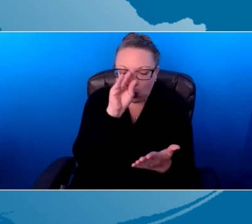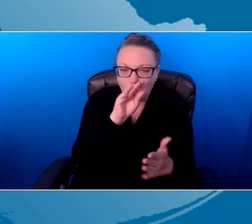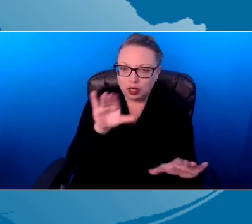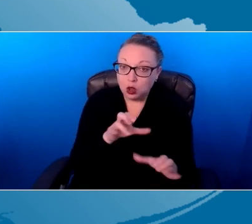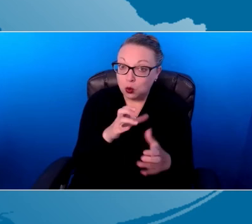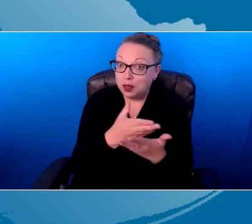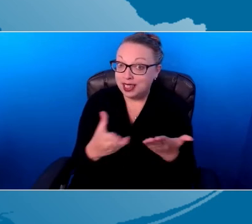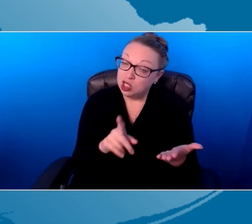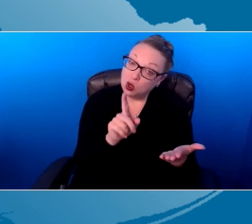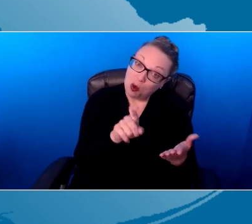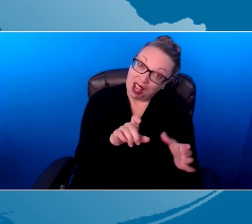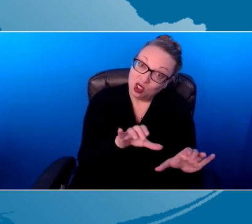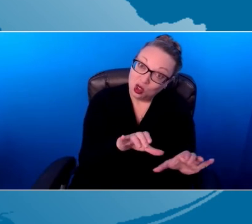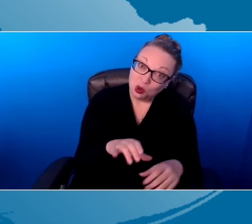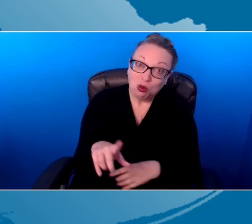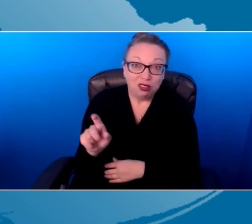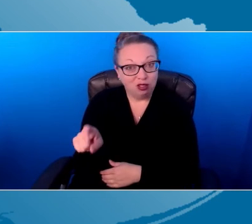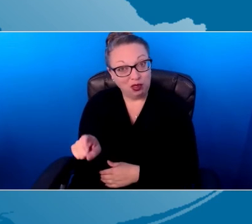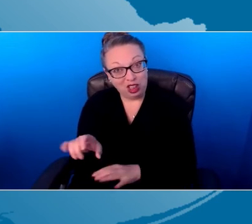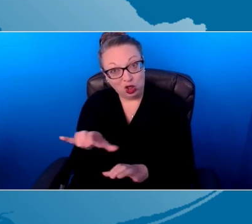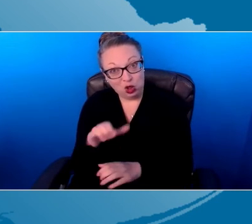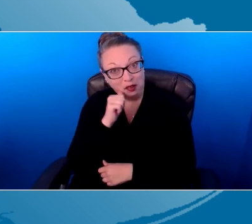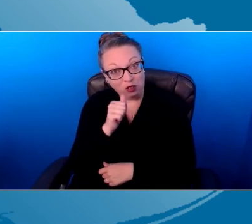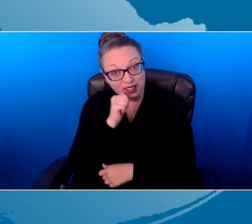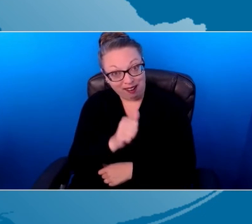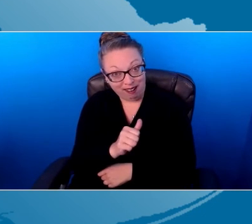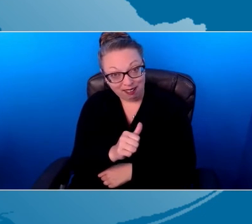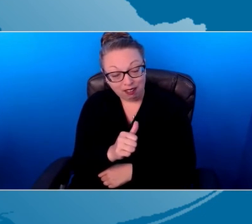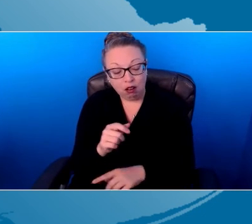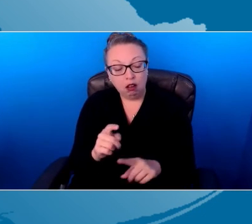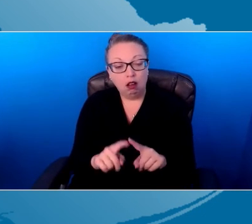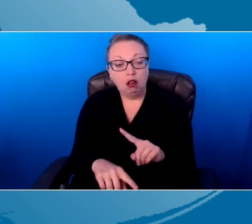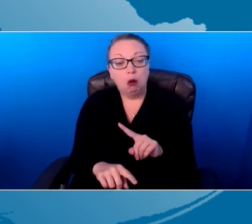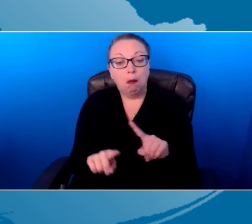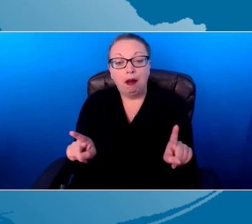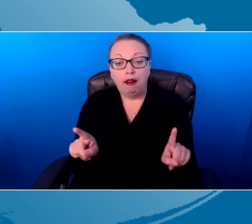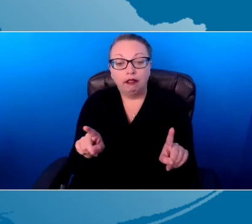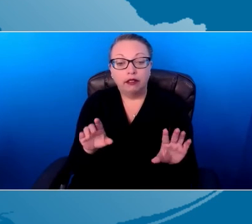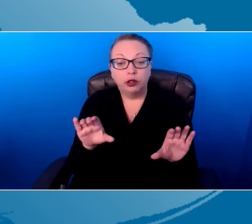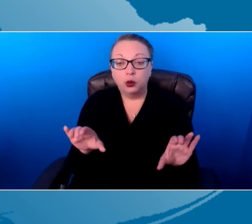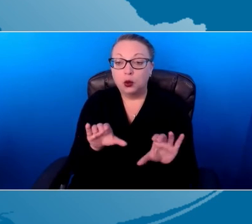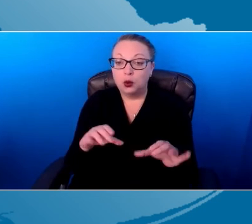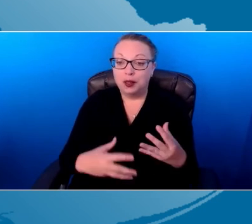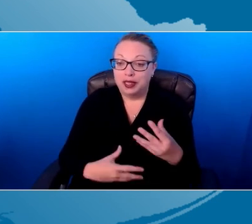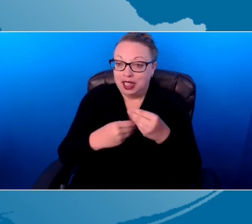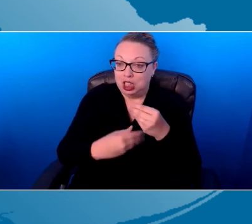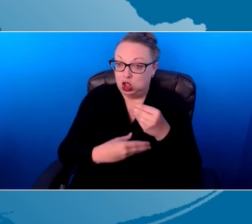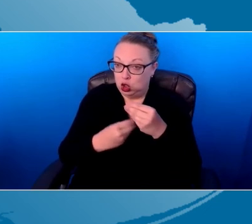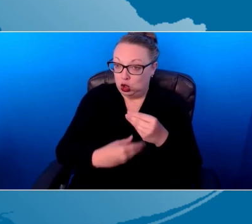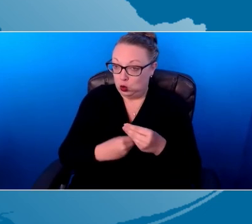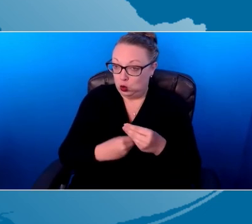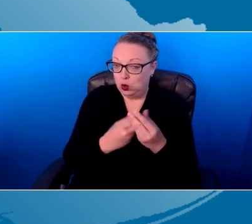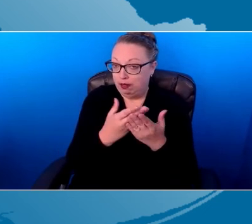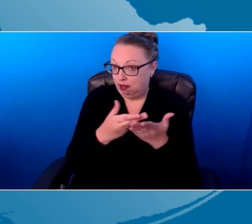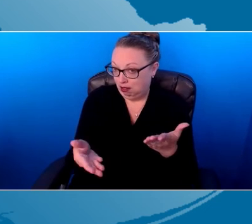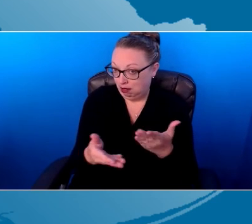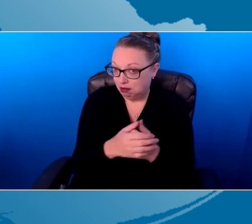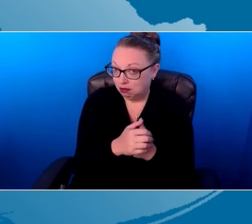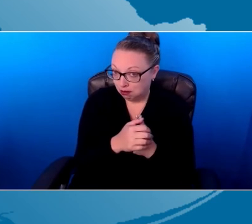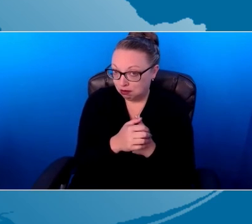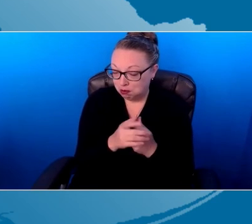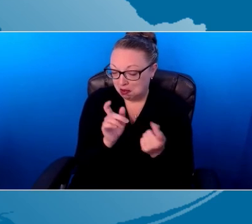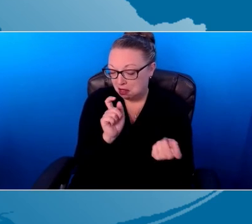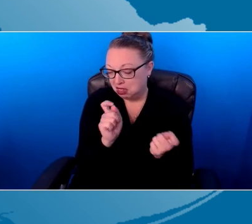have to do and need to do on a daily basis. But you're you're doing some additional things or you're making some